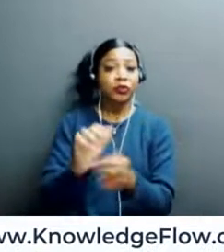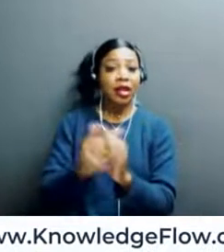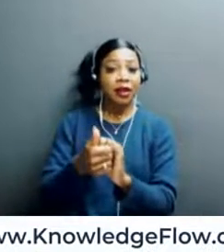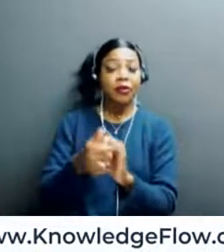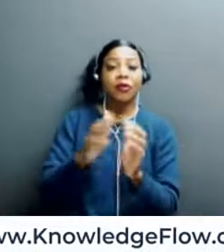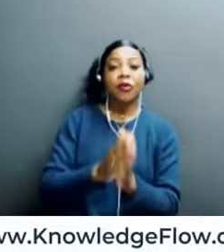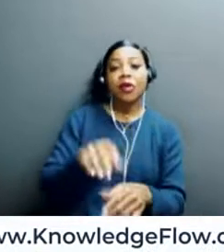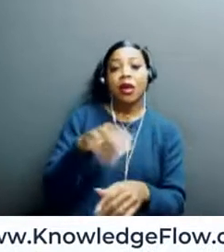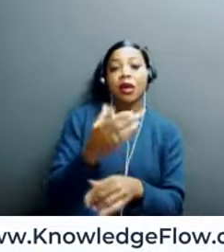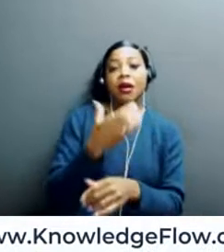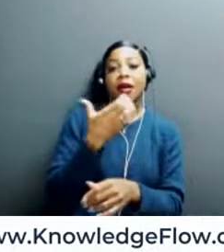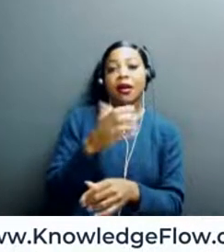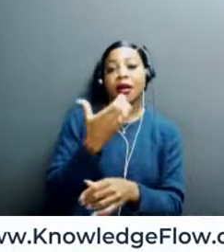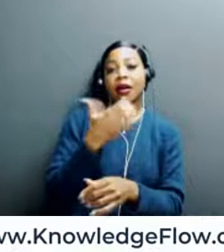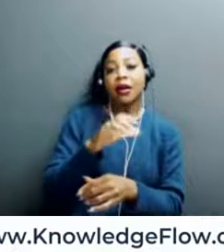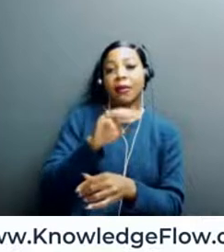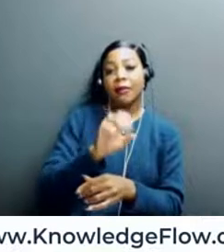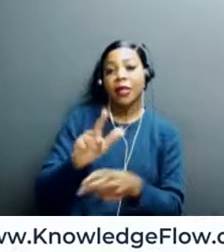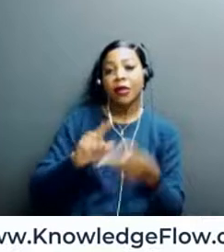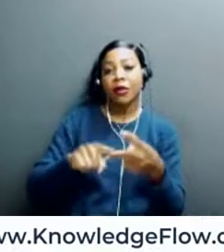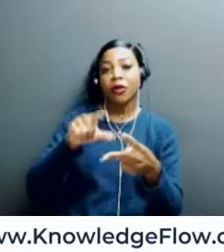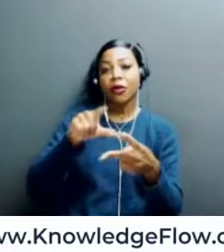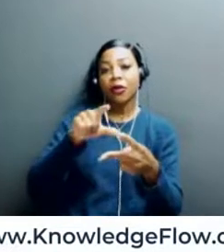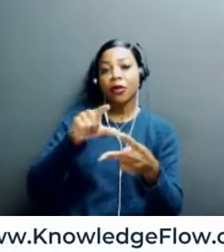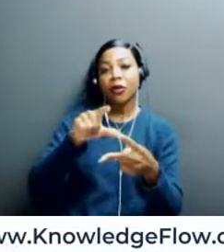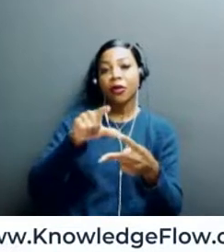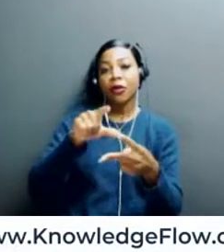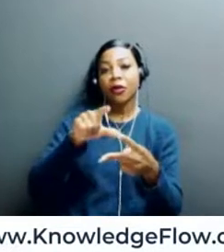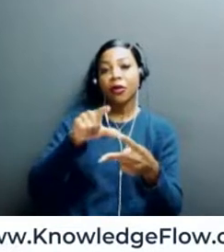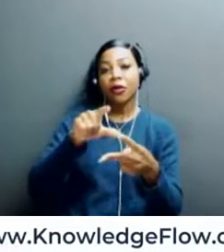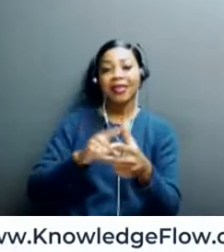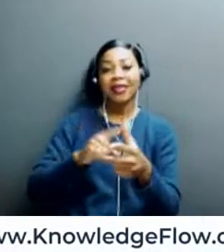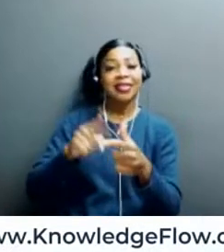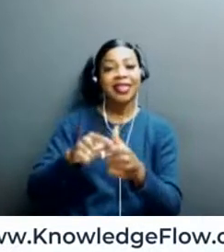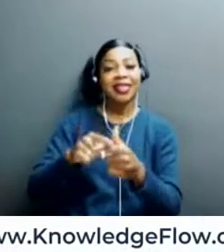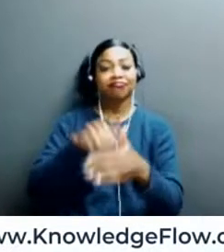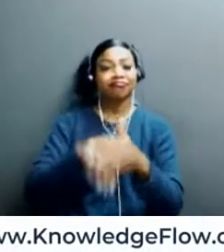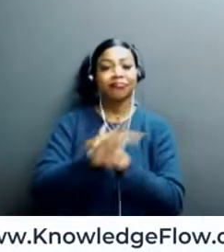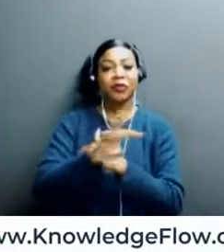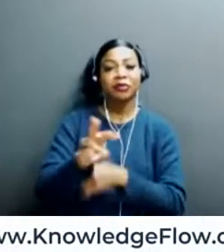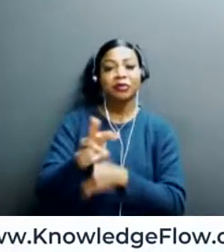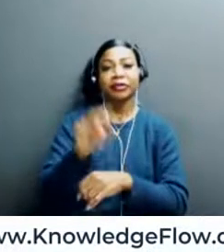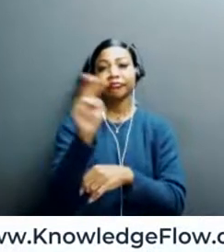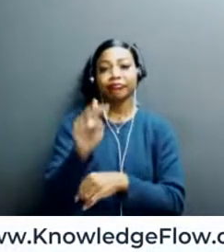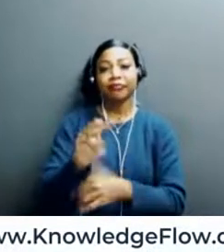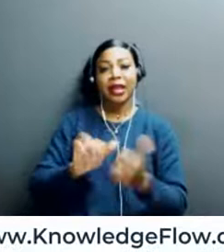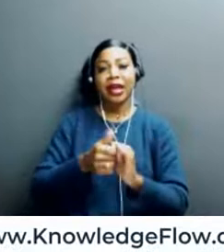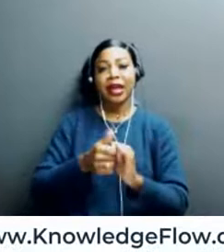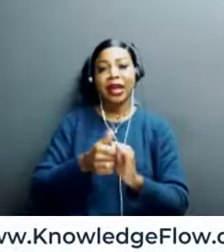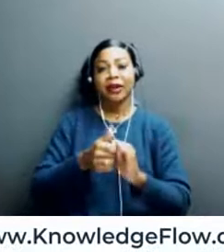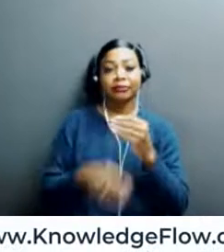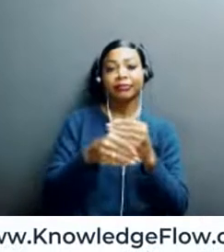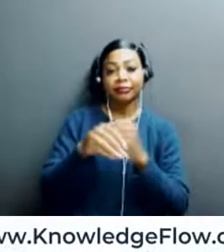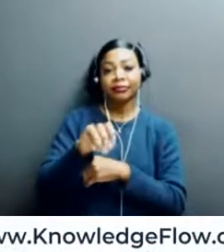can just Google how to check for end to end encryption within the body of the email. And I would say the last